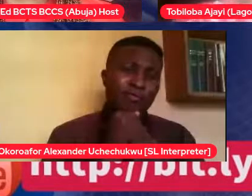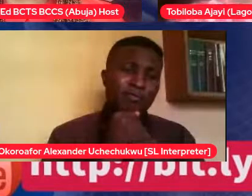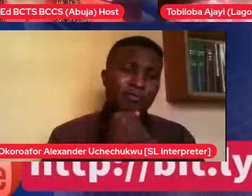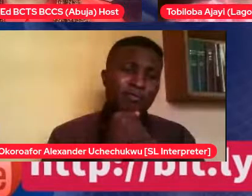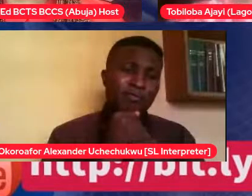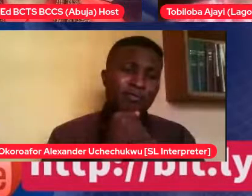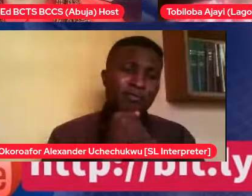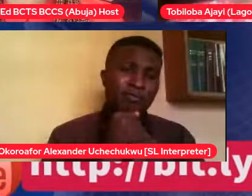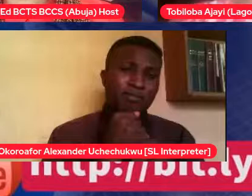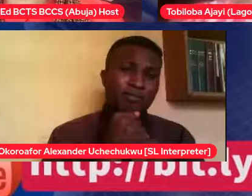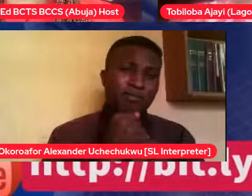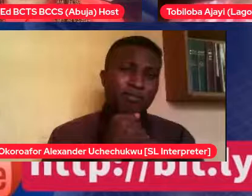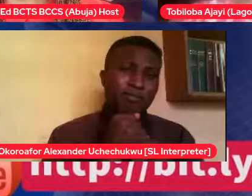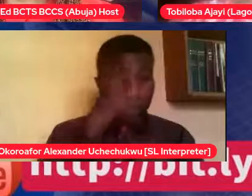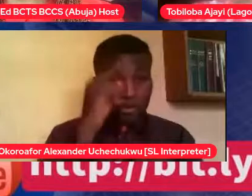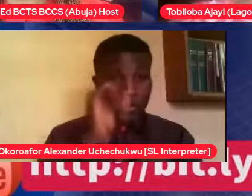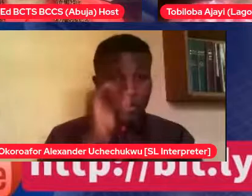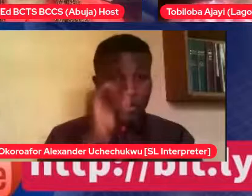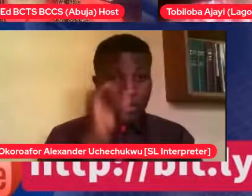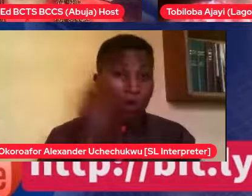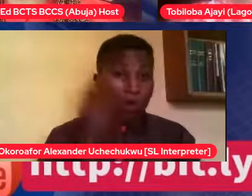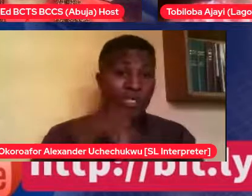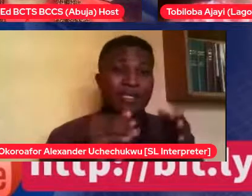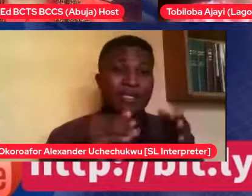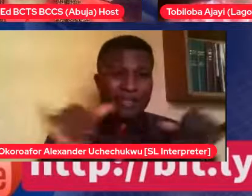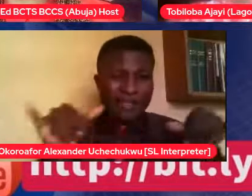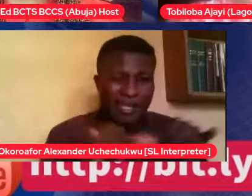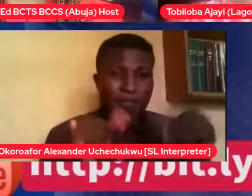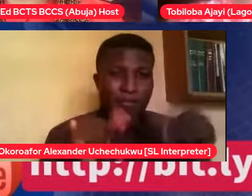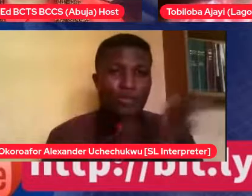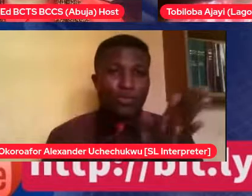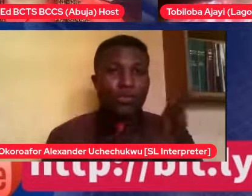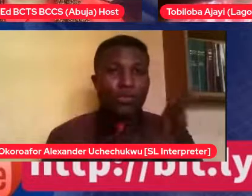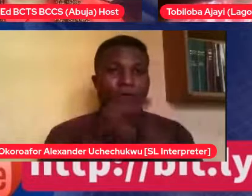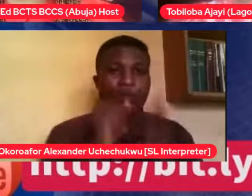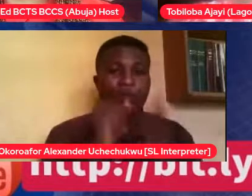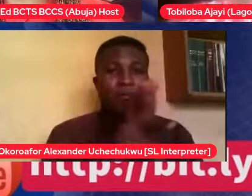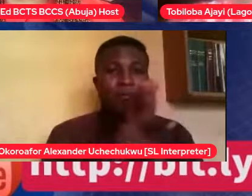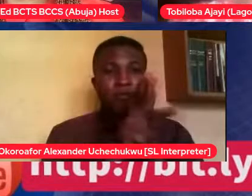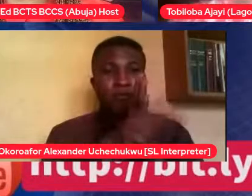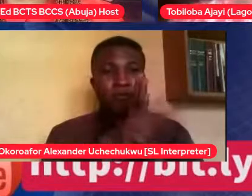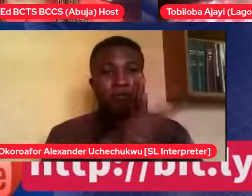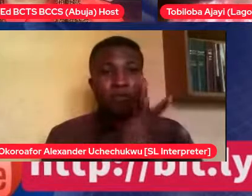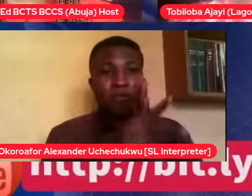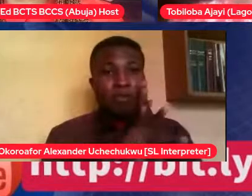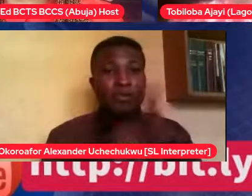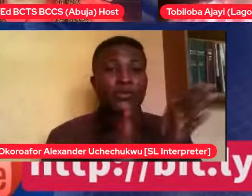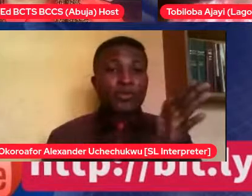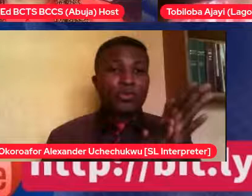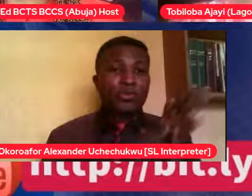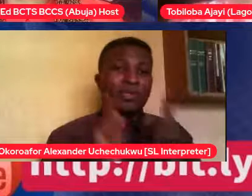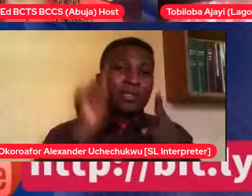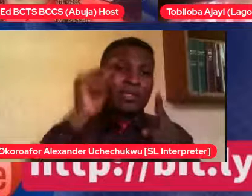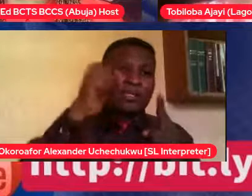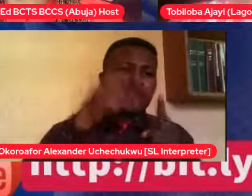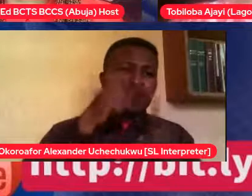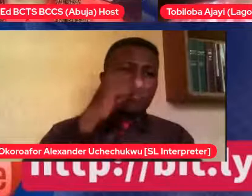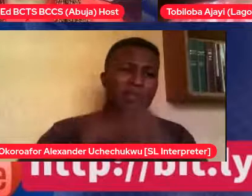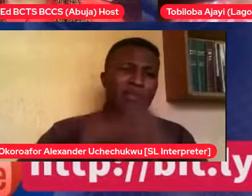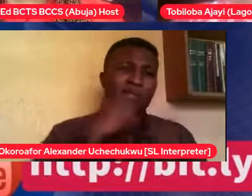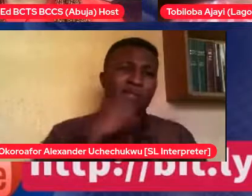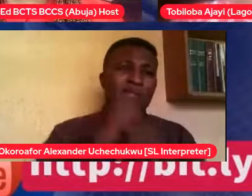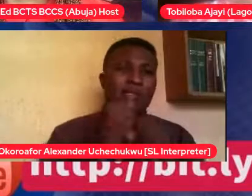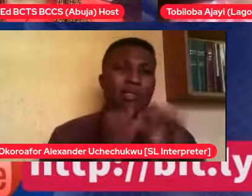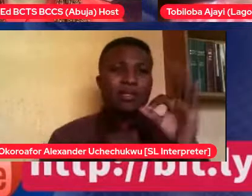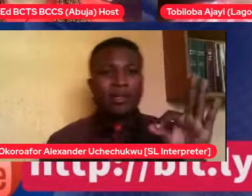to like year nine. So, I was already like a veteran there. So, I didn't, everybody was used to me. I was used to everybody. Then I switched